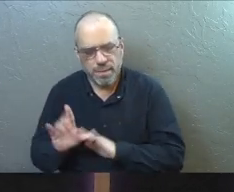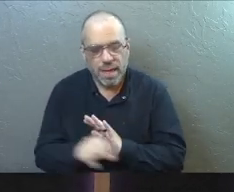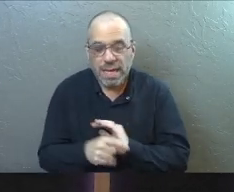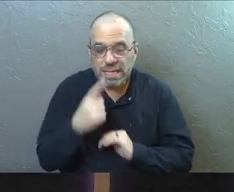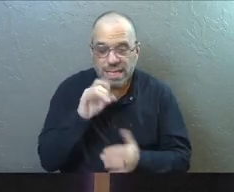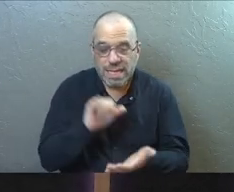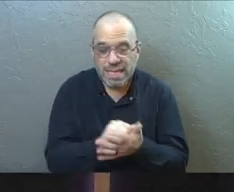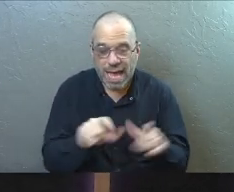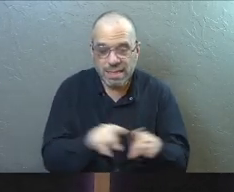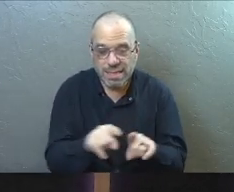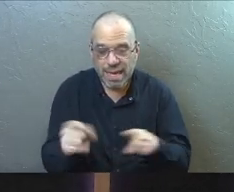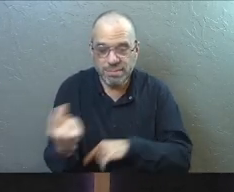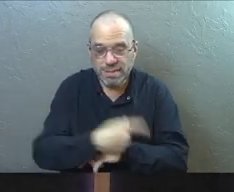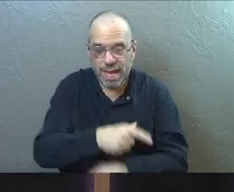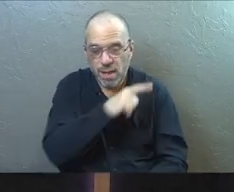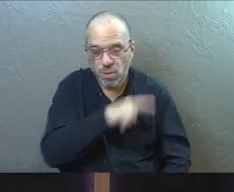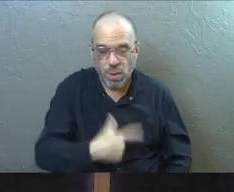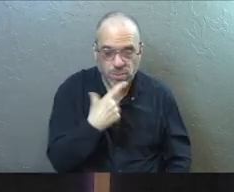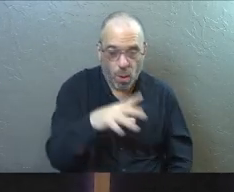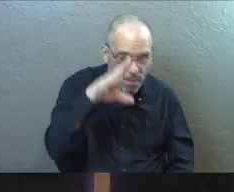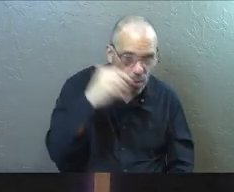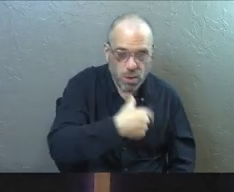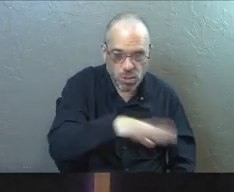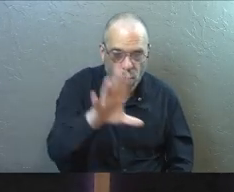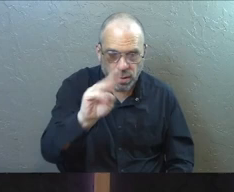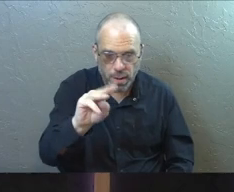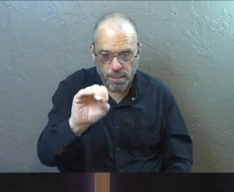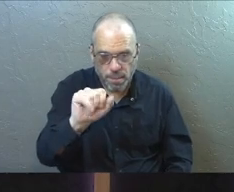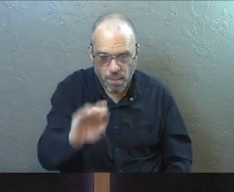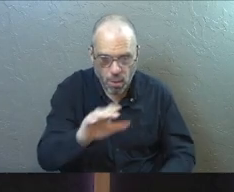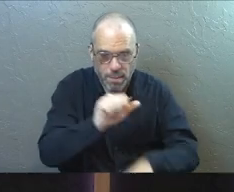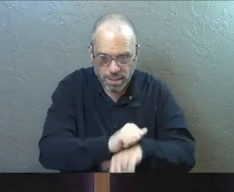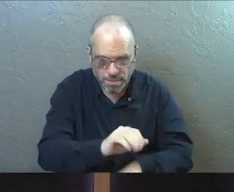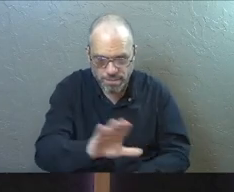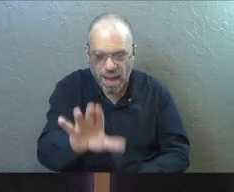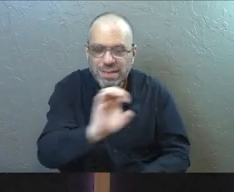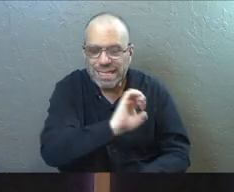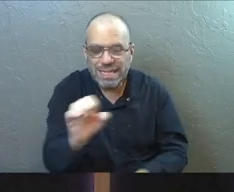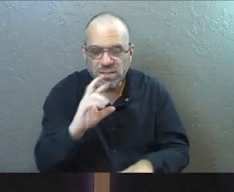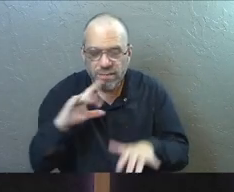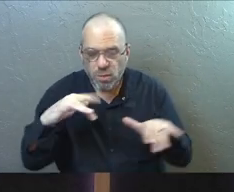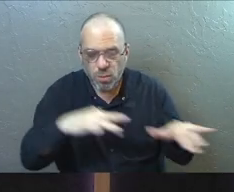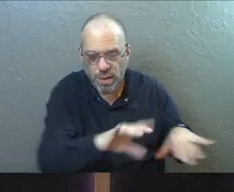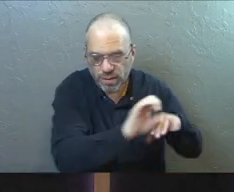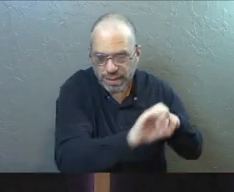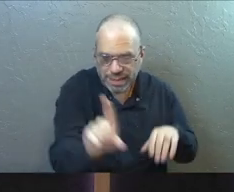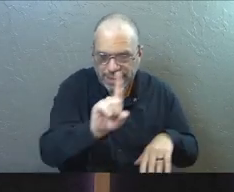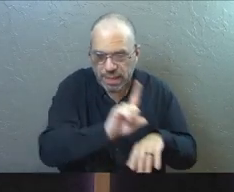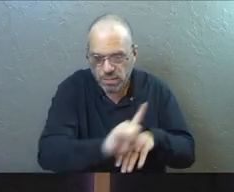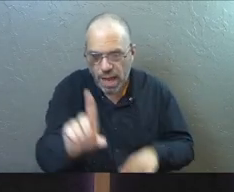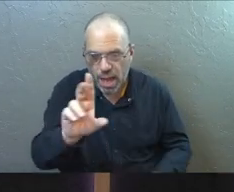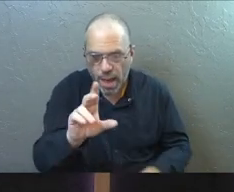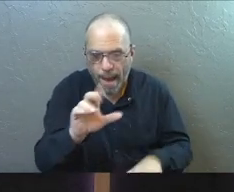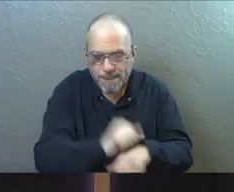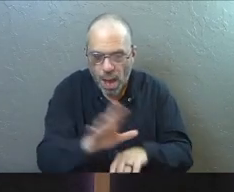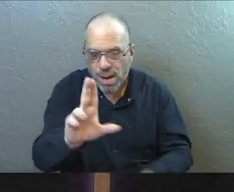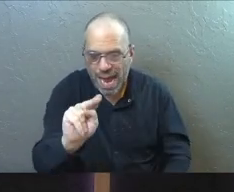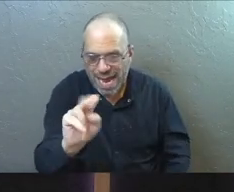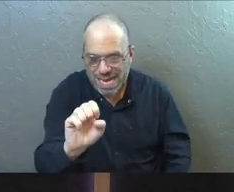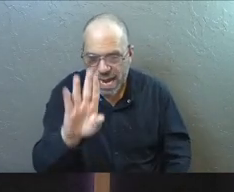It says that same day, the Lord said to Moses, go to Moab to the mountains east of the river and climb Mount Nebo.